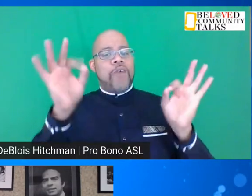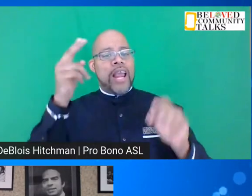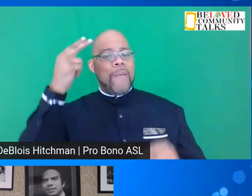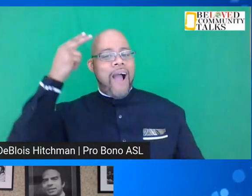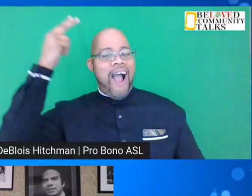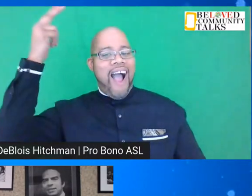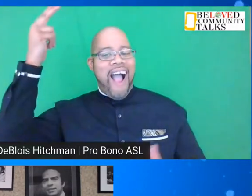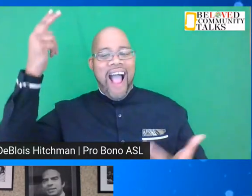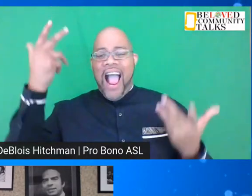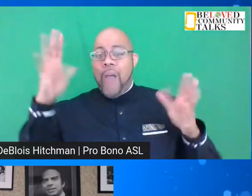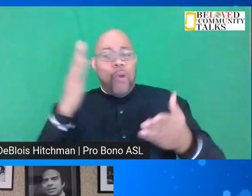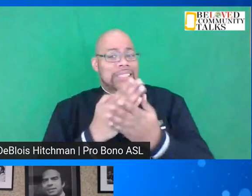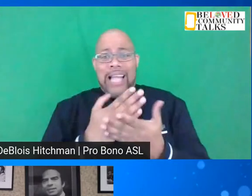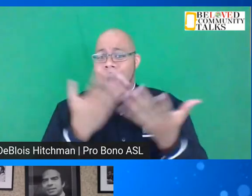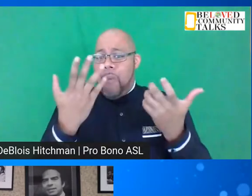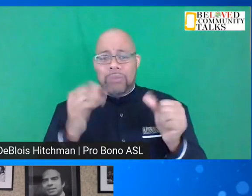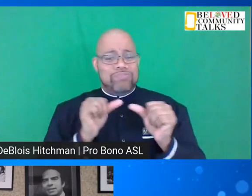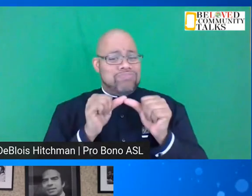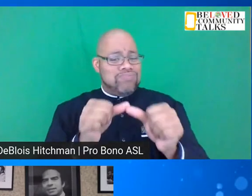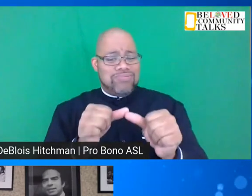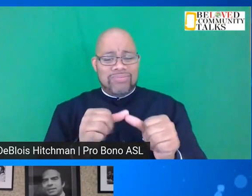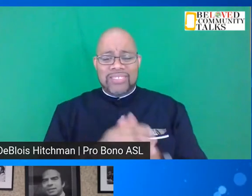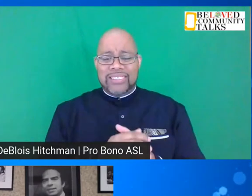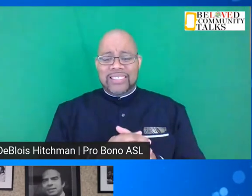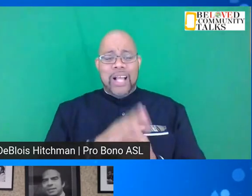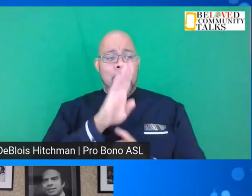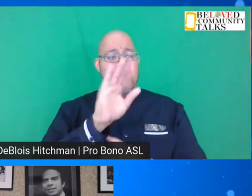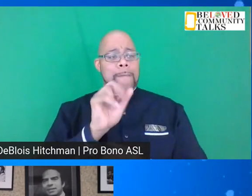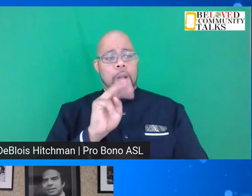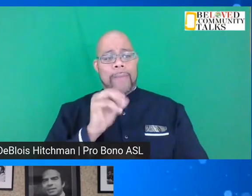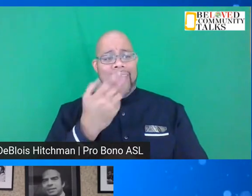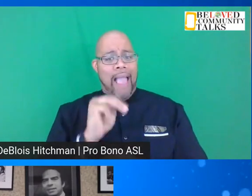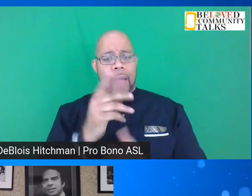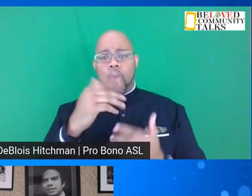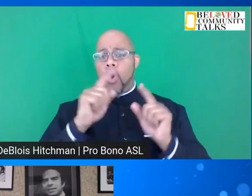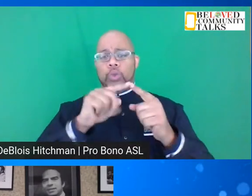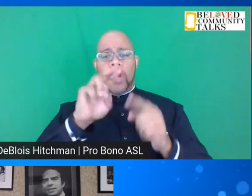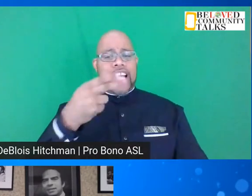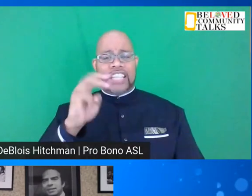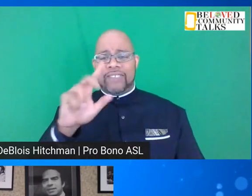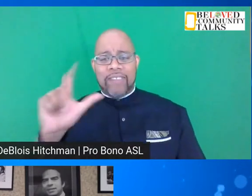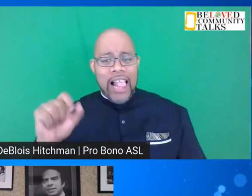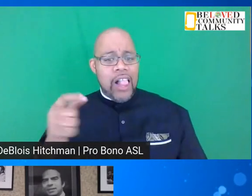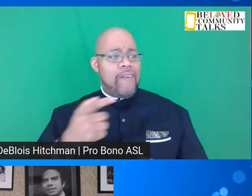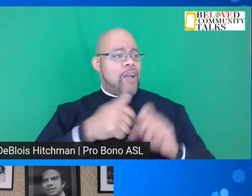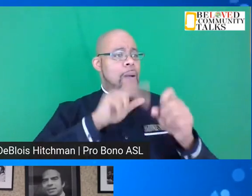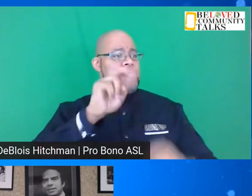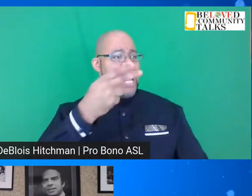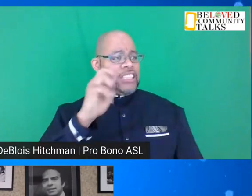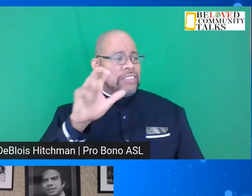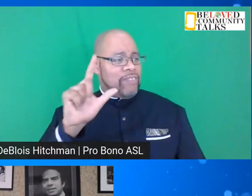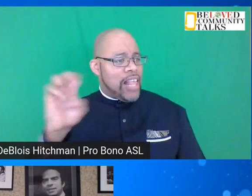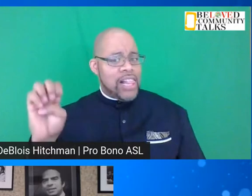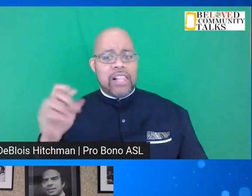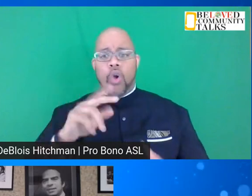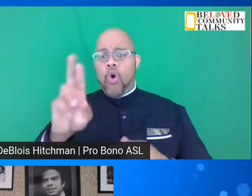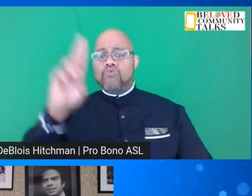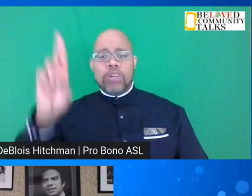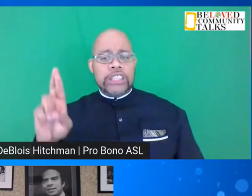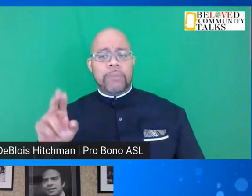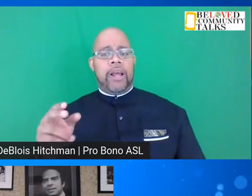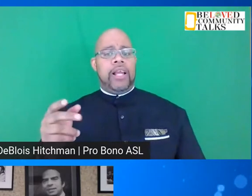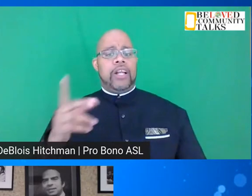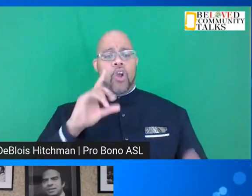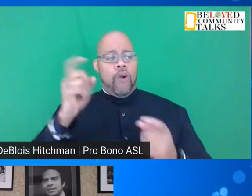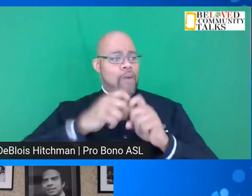They didn't want to stop. They want to go to Birmingham, let's go on to Nashville. Let's go on from Nashville to Richmond. And let's go